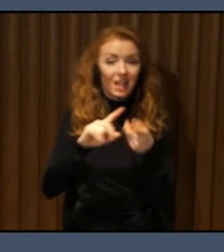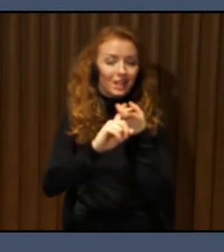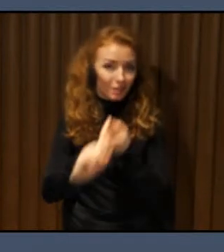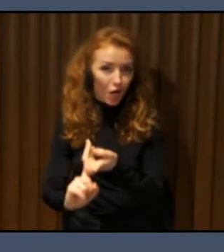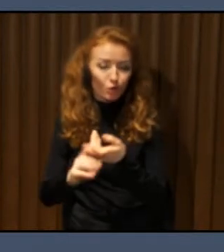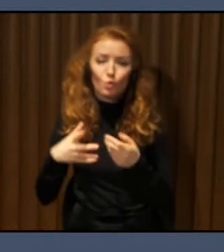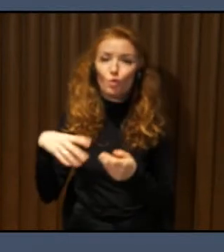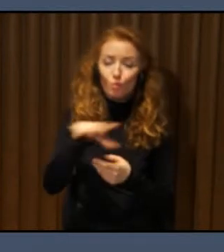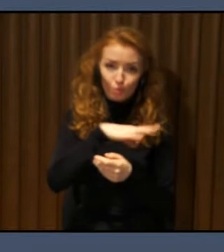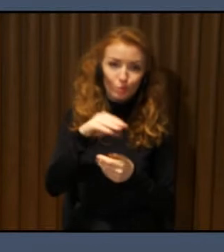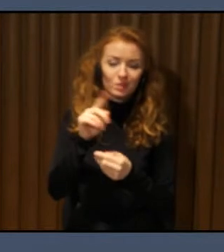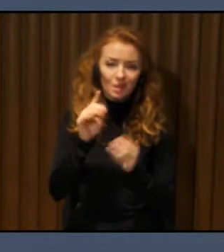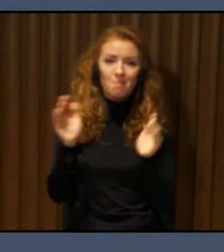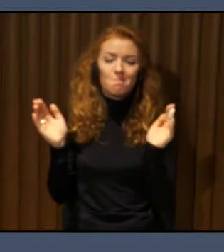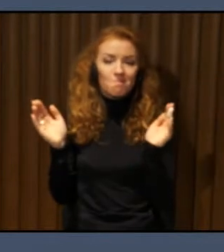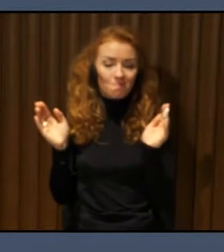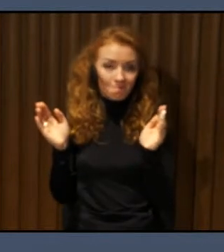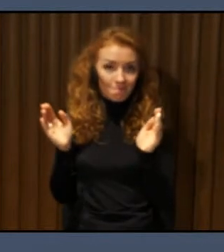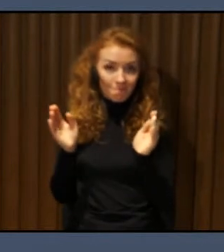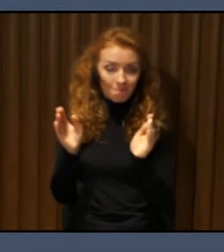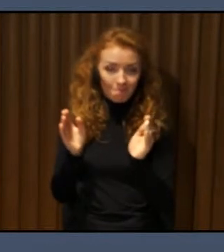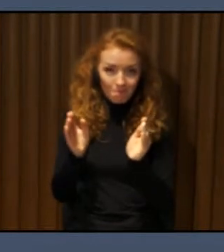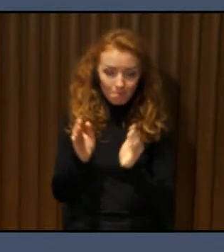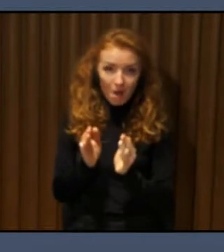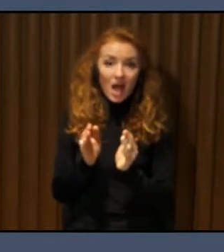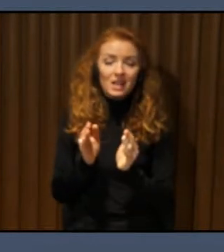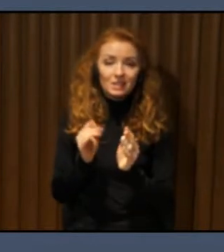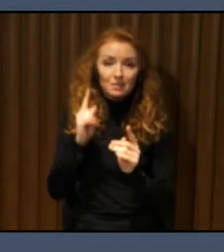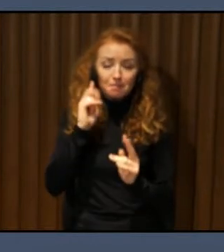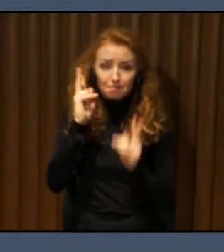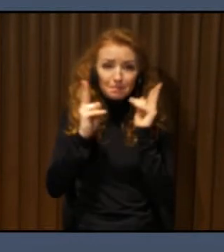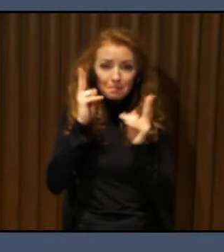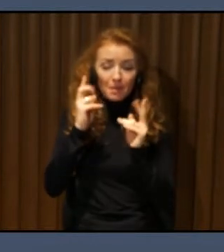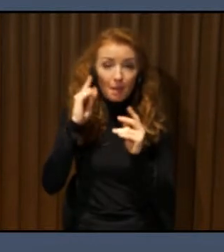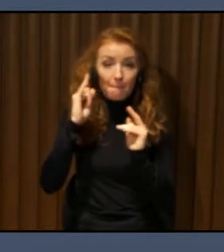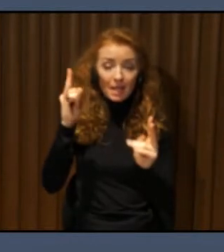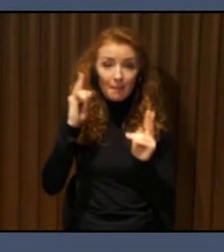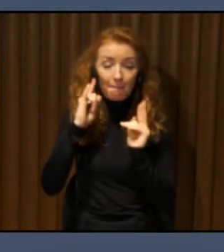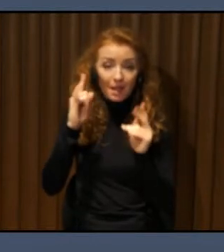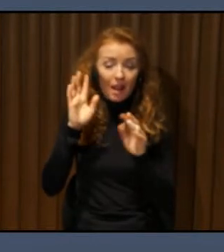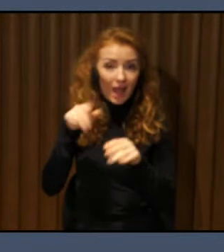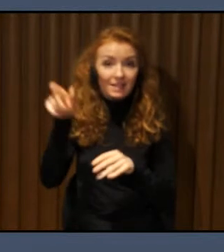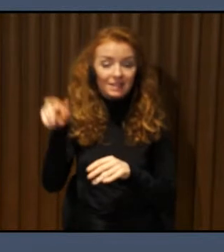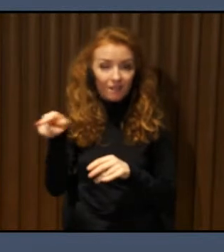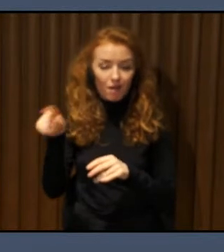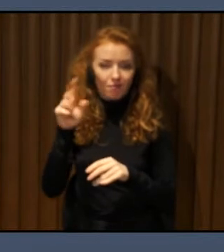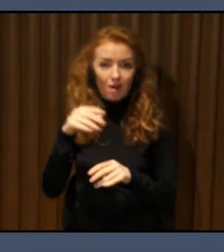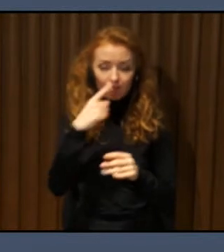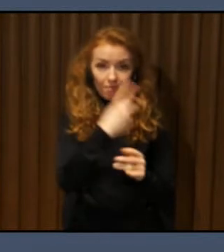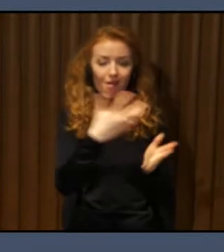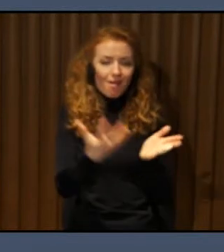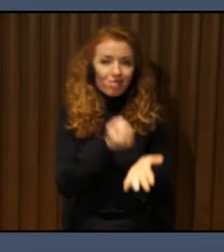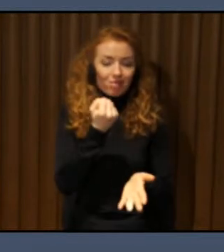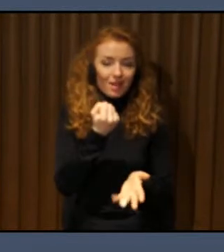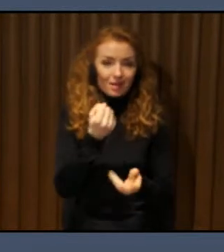but it creates noise pollution, actually. It's a problem of design, I would say. You ask blind